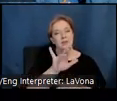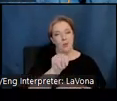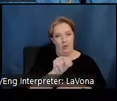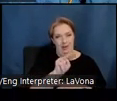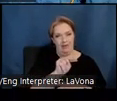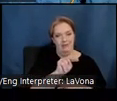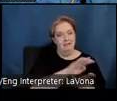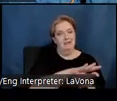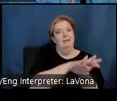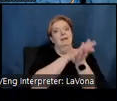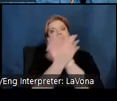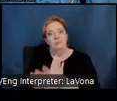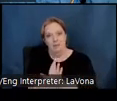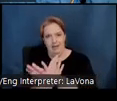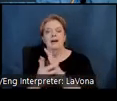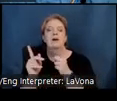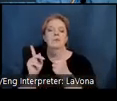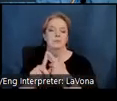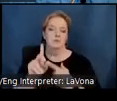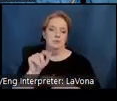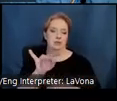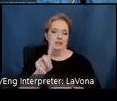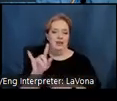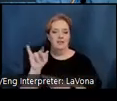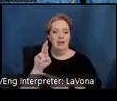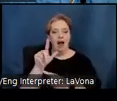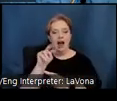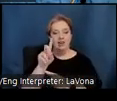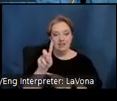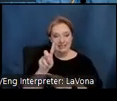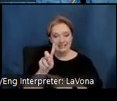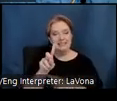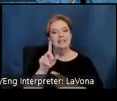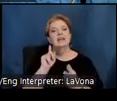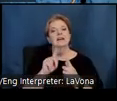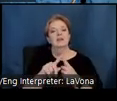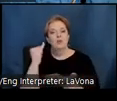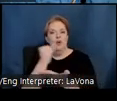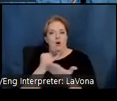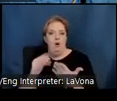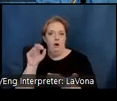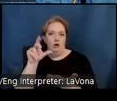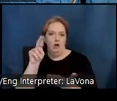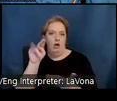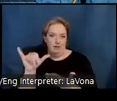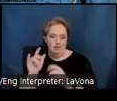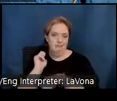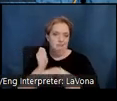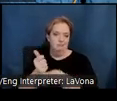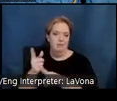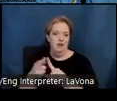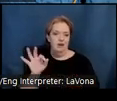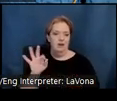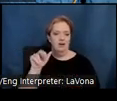conceptualist David Ireland, to the art colony established by artists and educators Marguerite and Franz